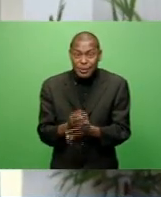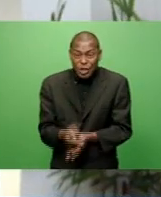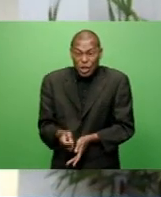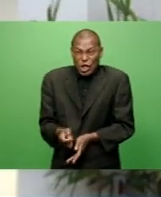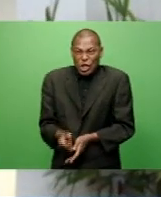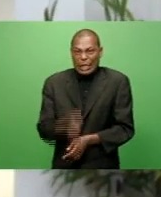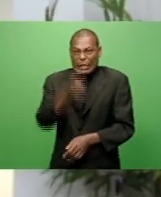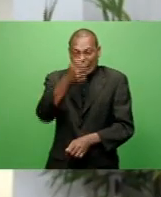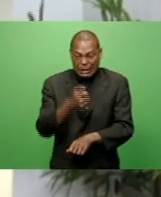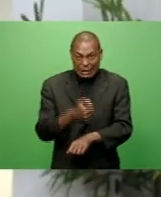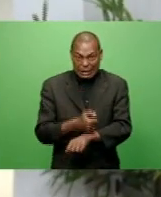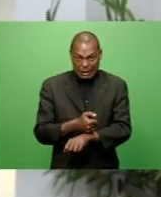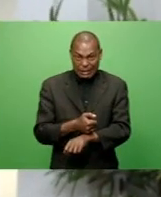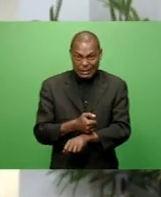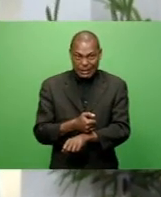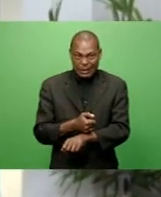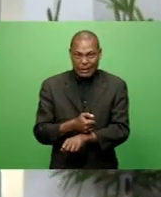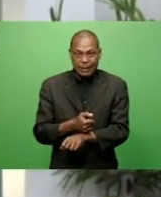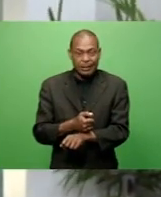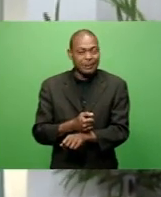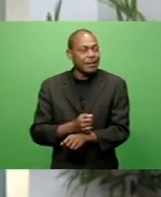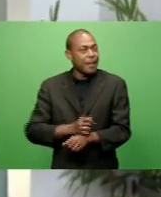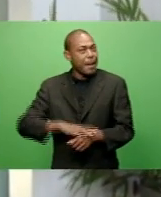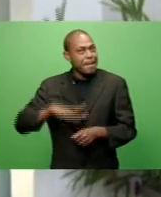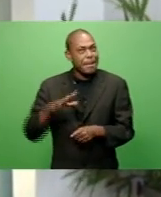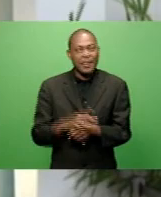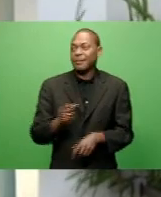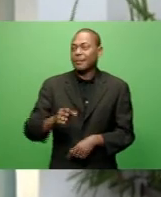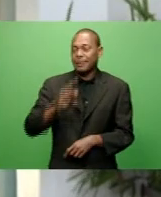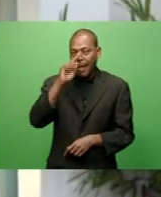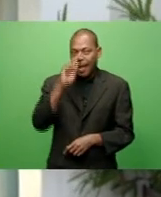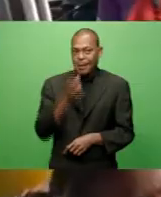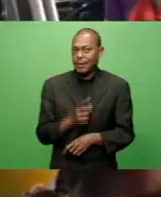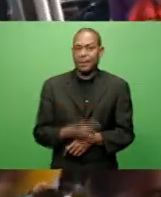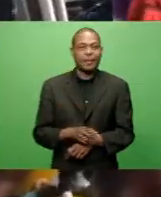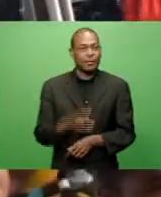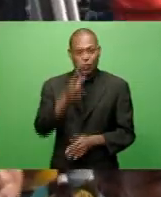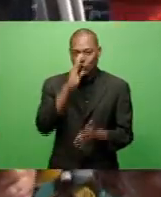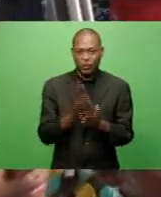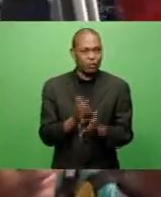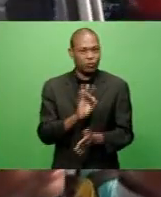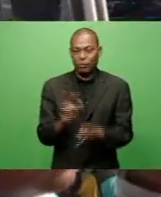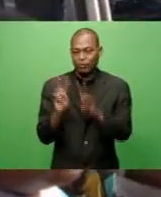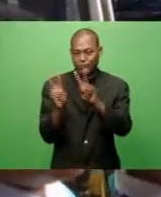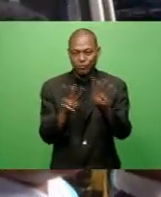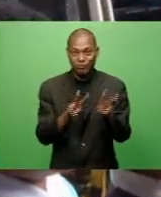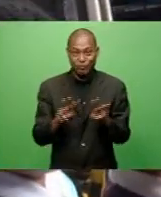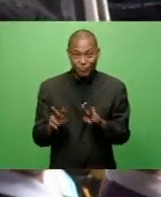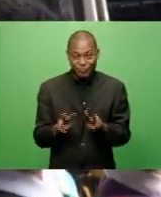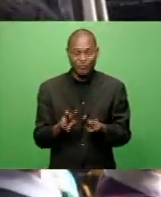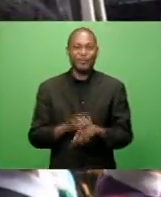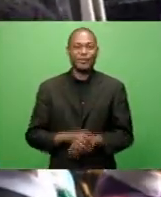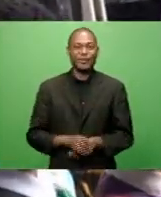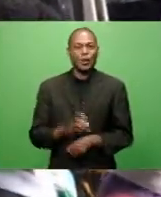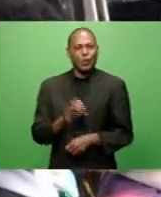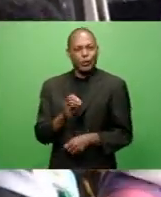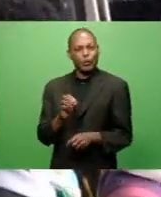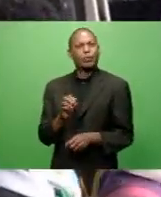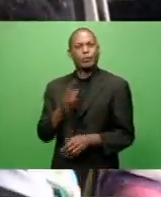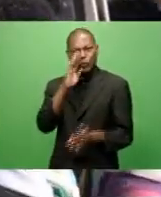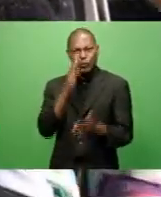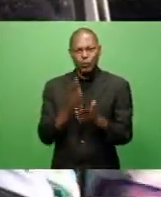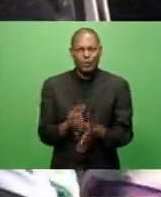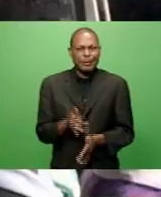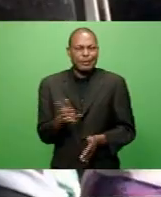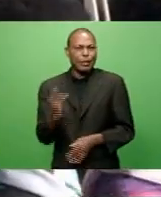6 o'clock, they must also understand that students will not be supervised. Akbar also highlights that for students having to leave home